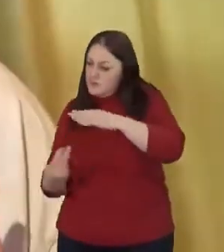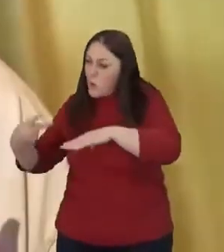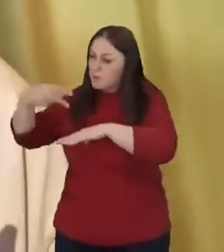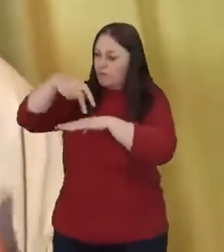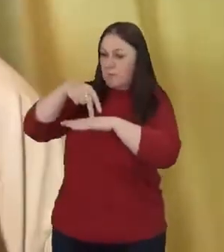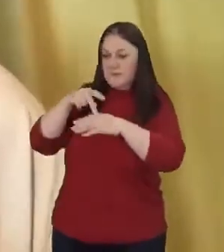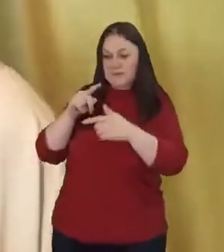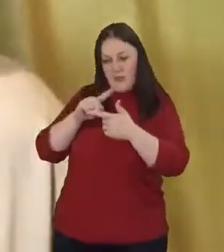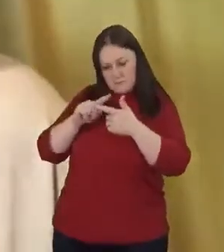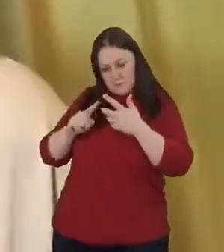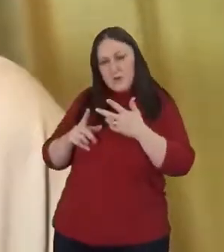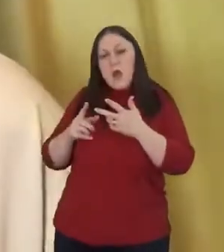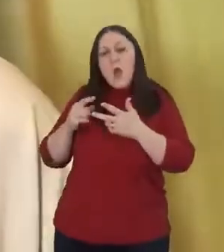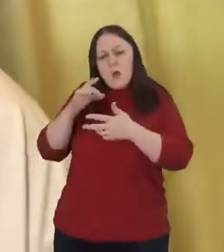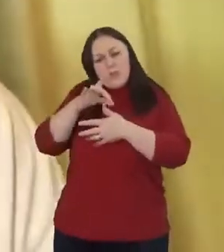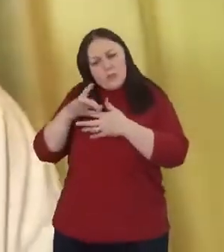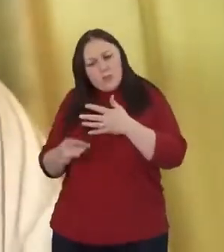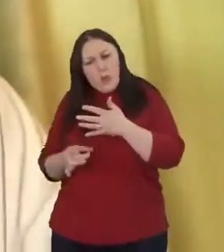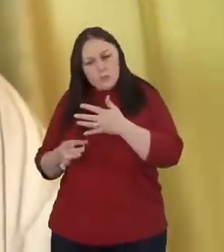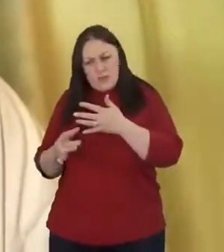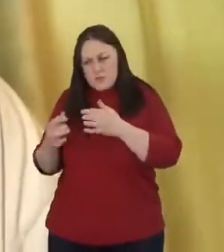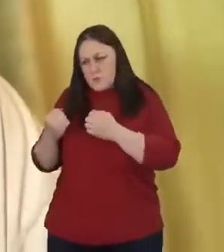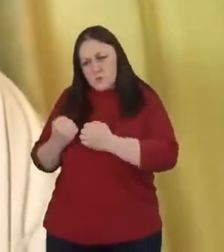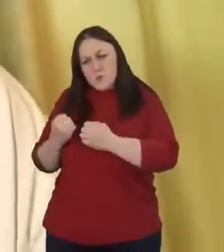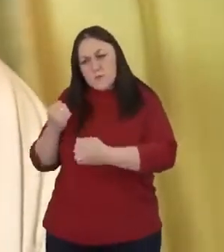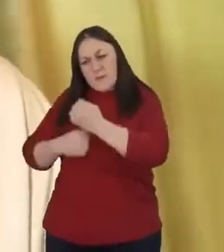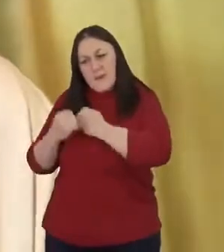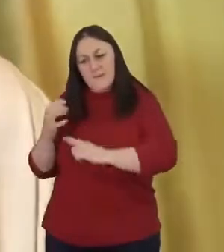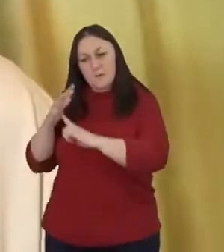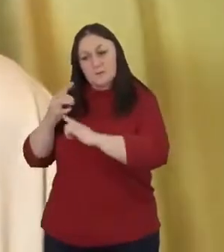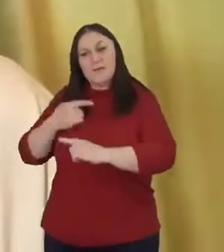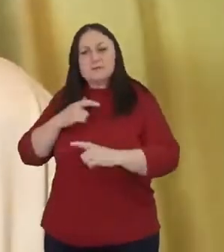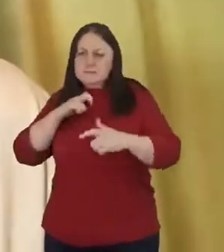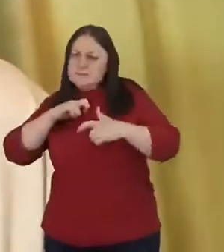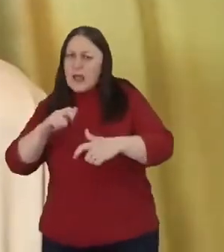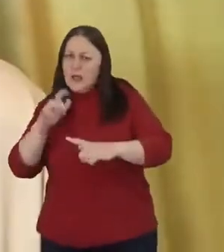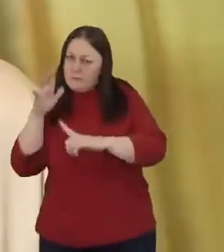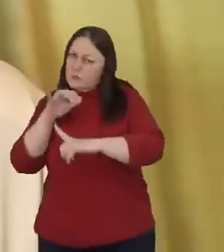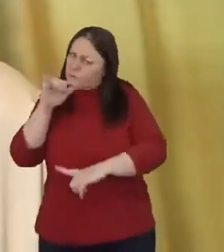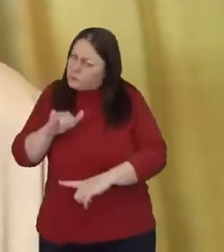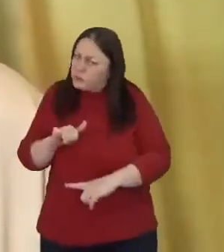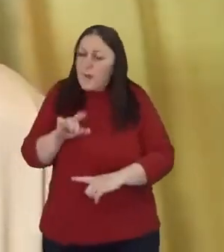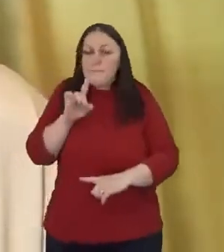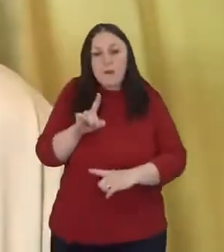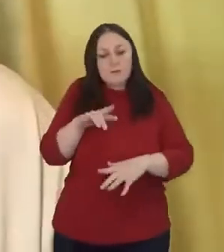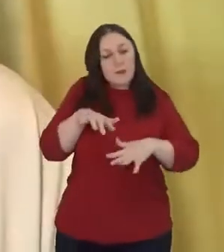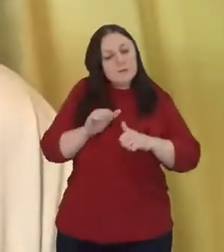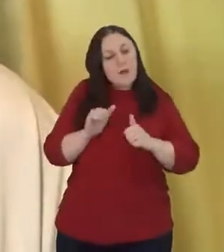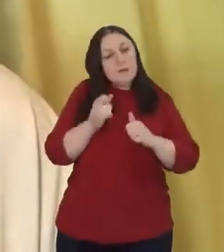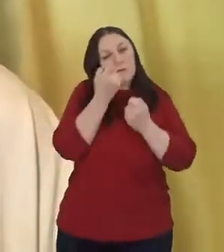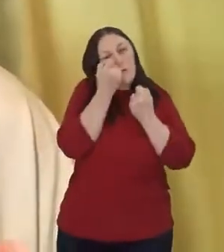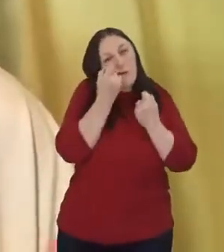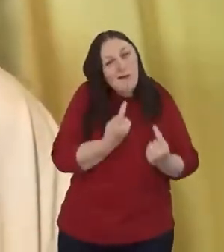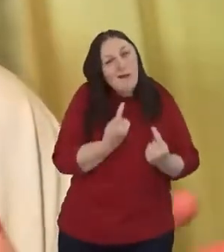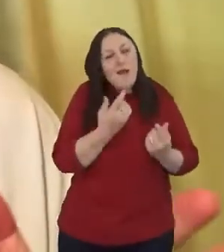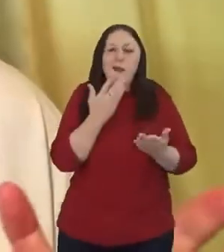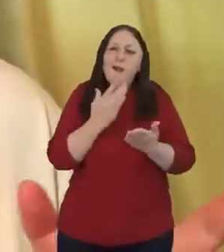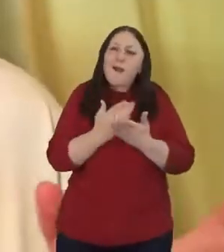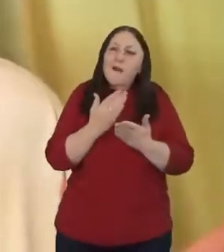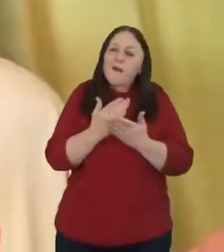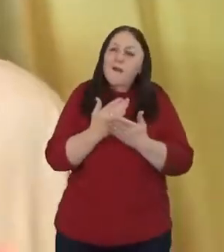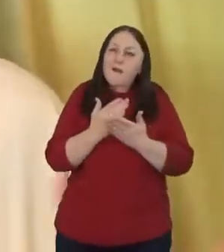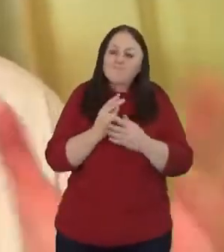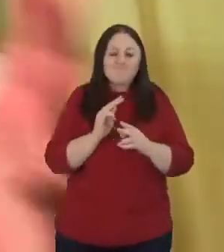important to me, and they still are important to me. But I began to see that the church is better at